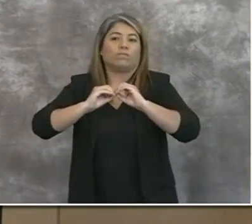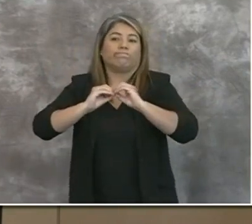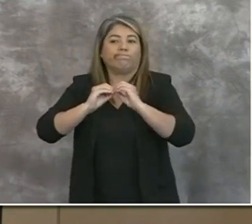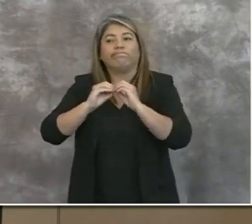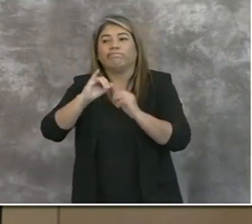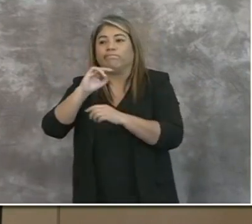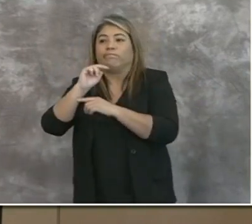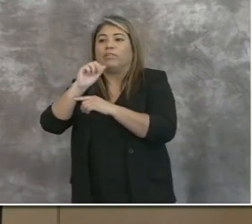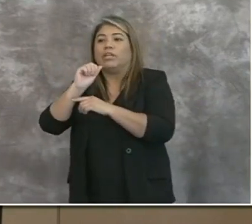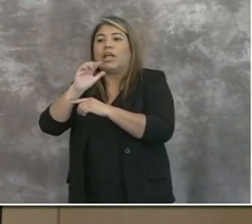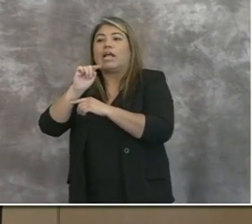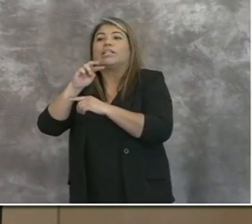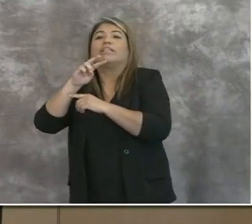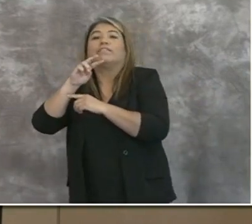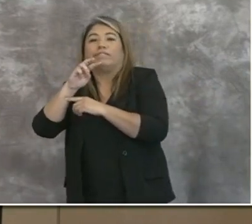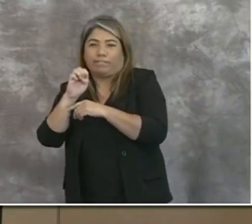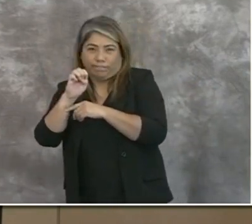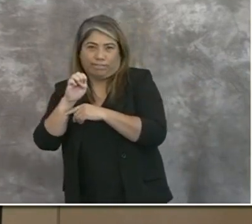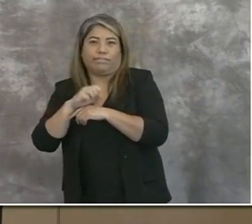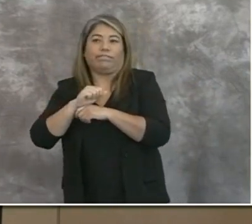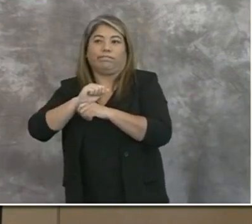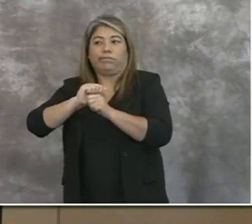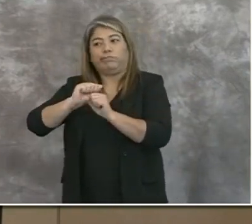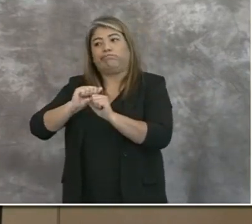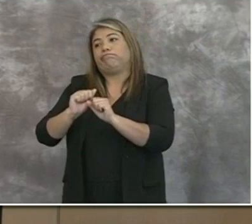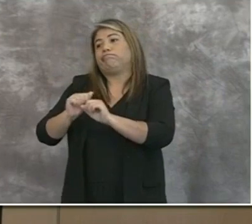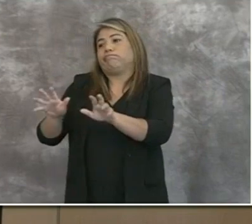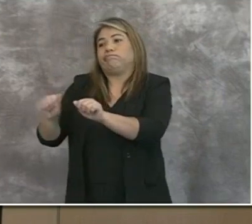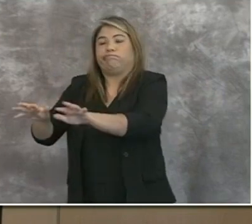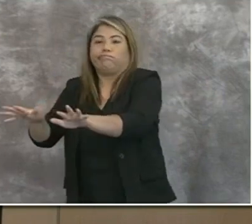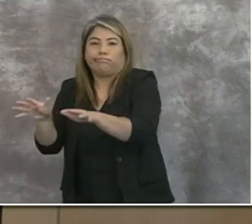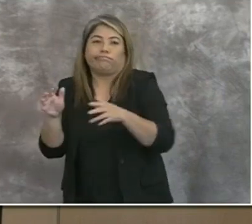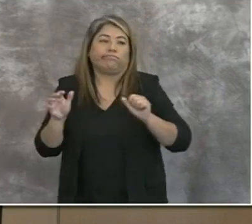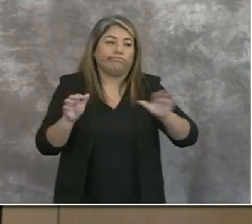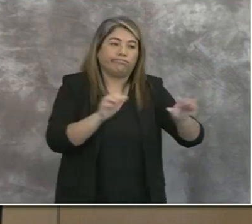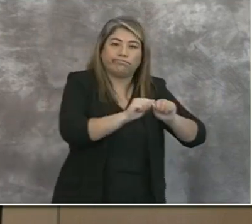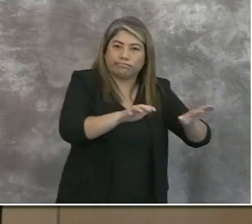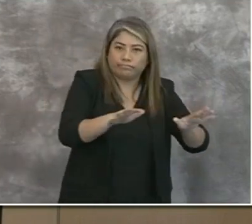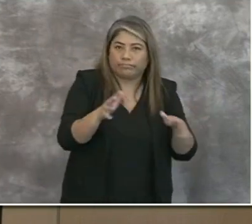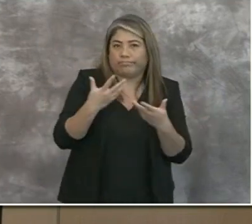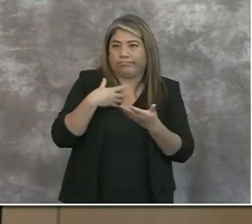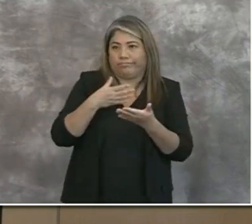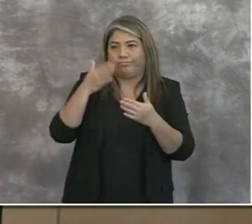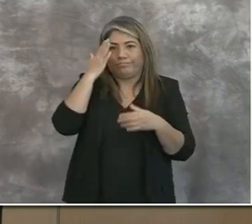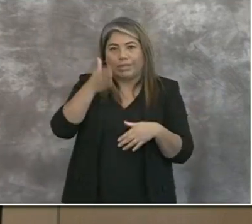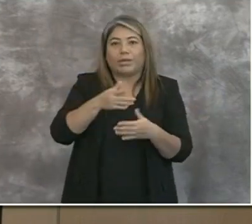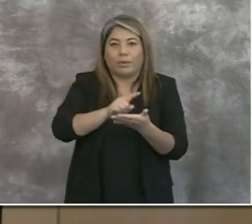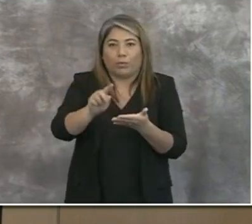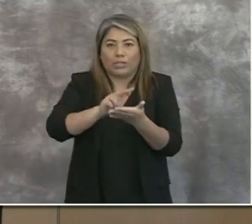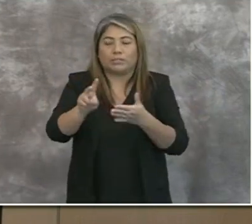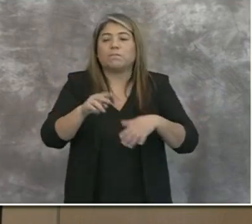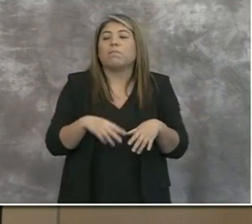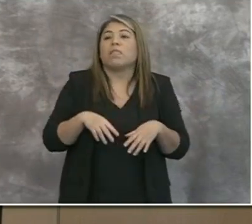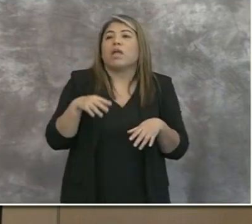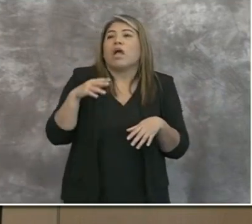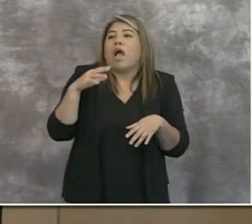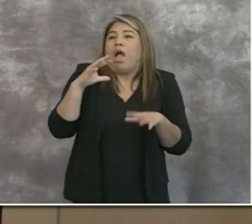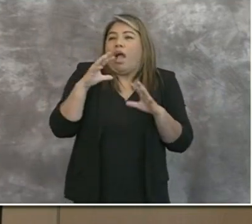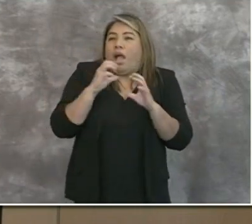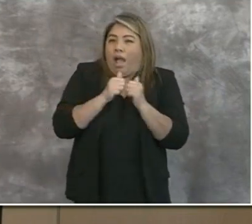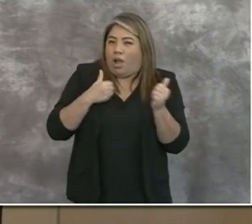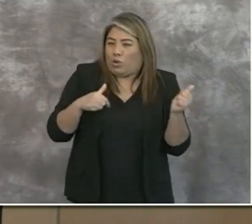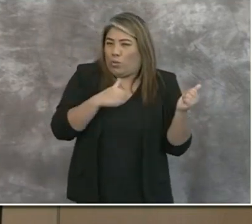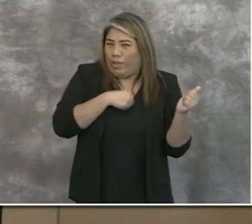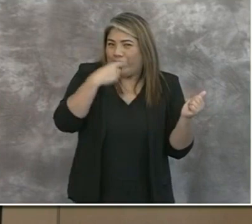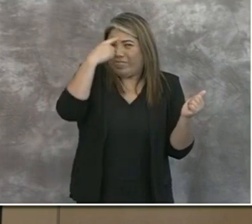inactivations occurring over the coming weeks. What do we attribute that to is